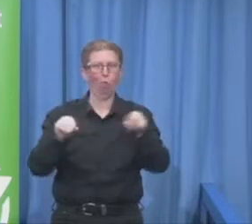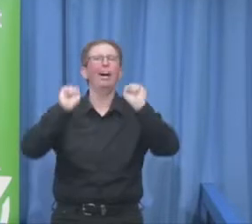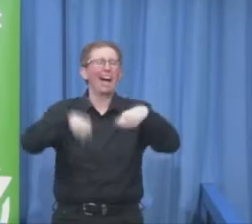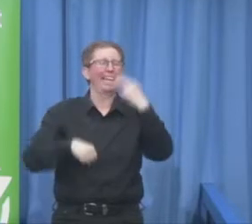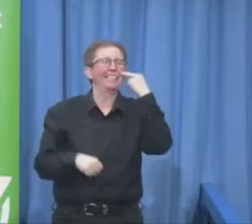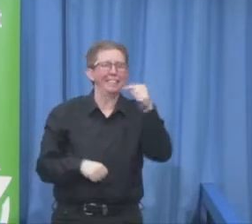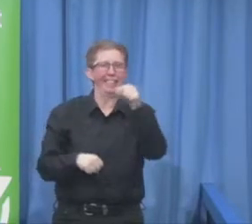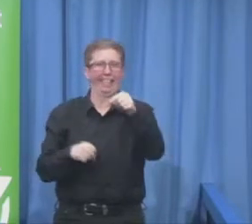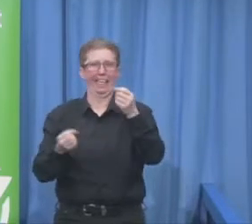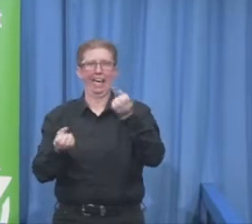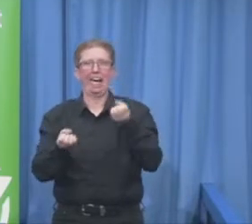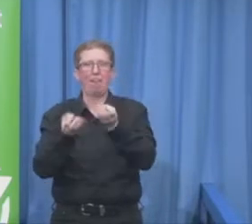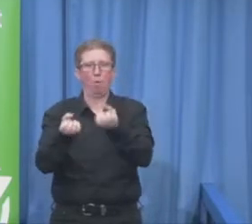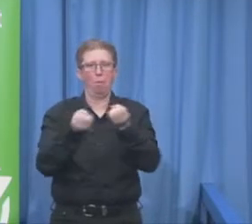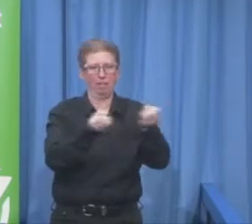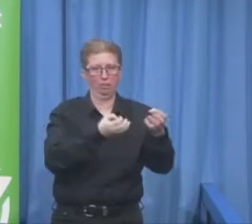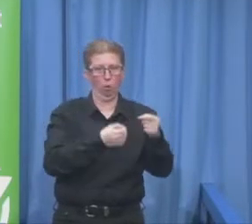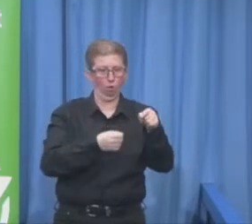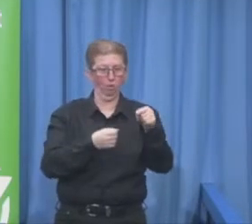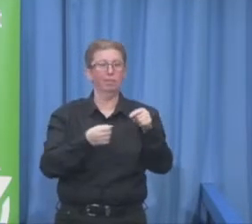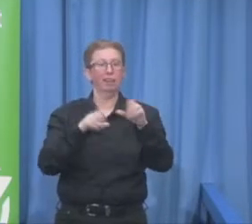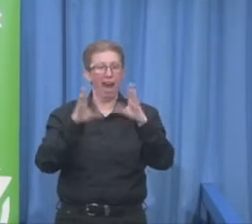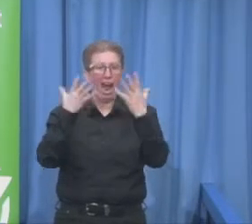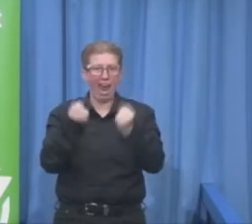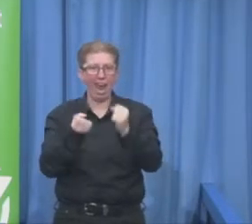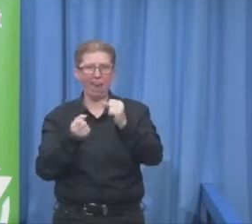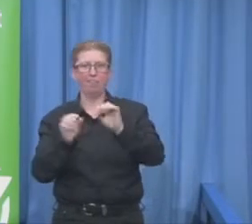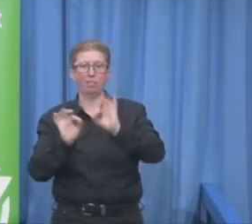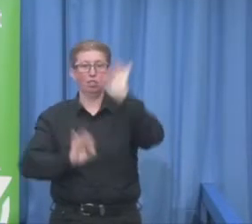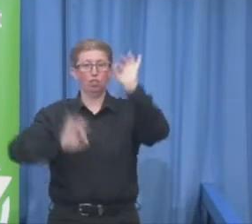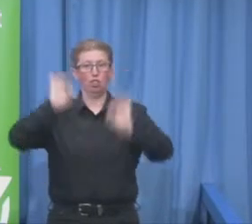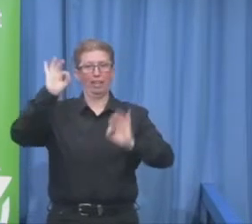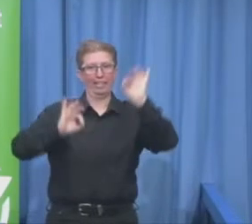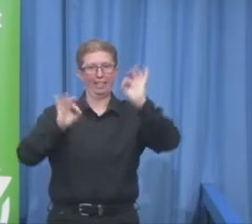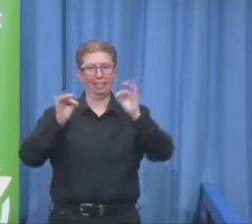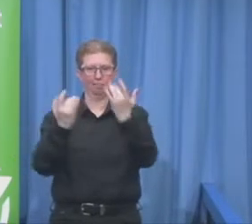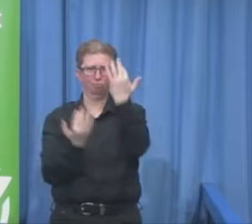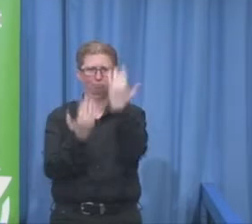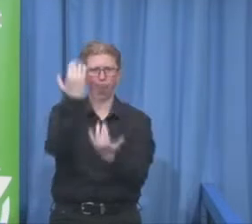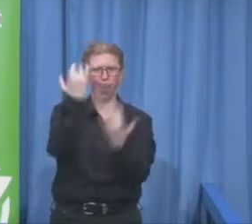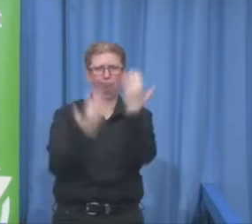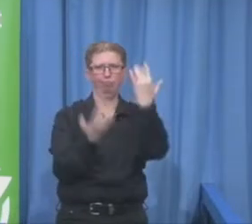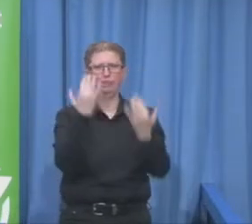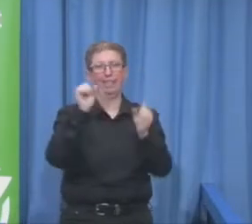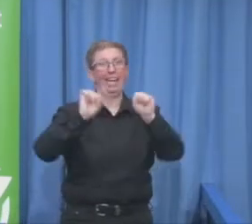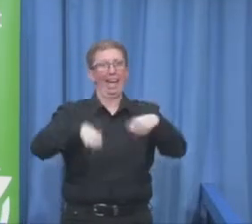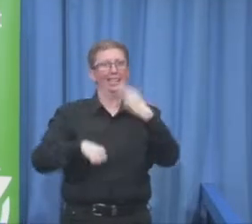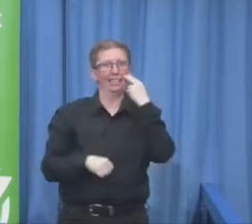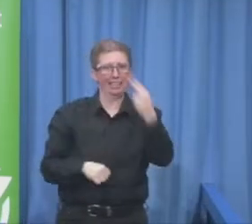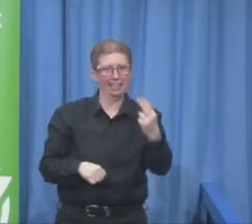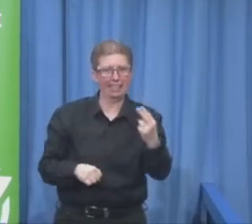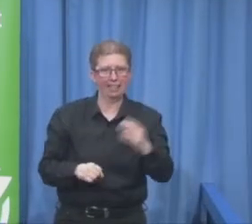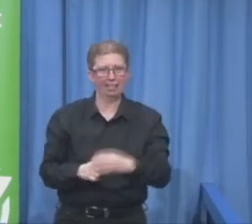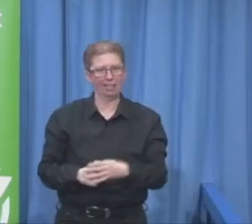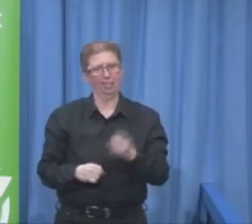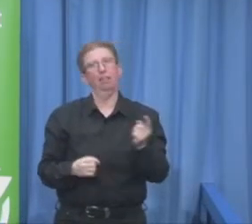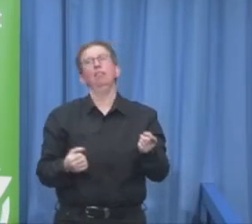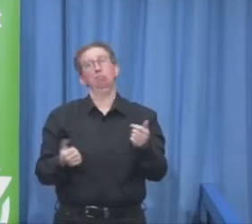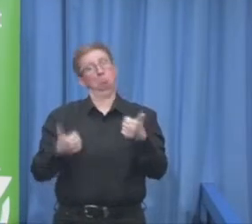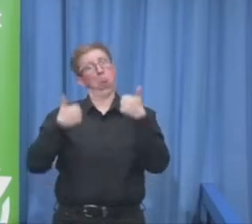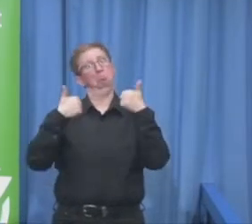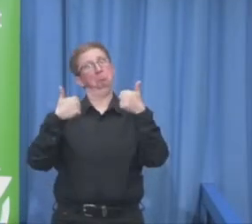numbers but we find really valuable and interesting insights because the experts